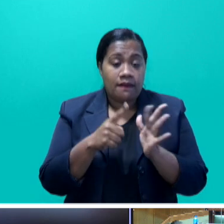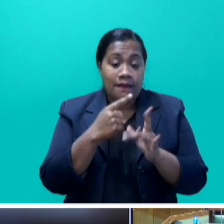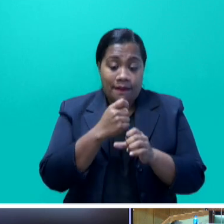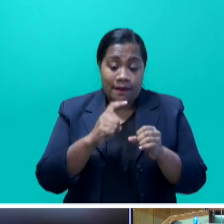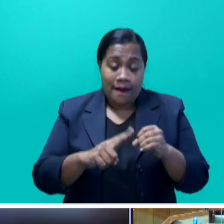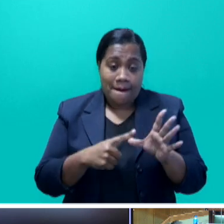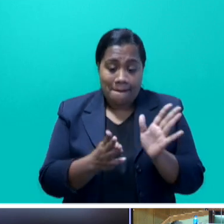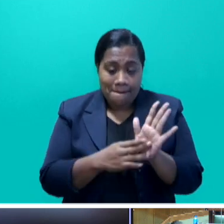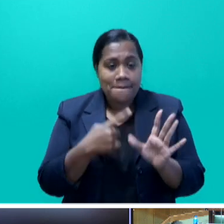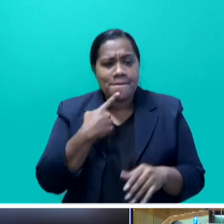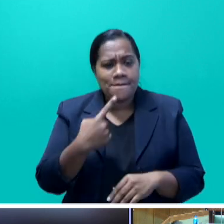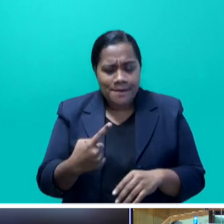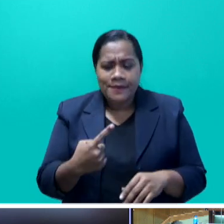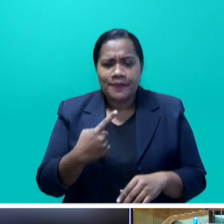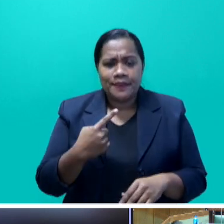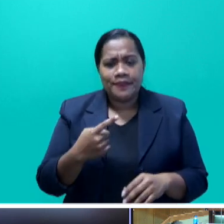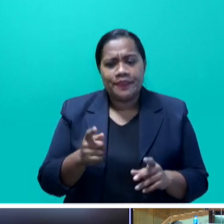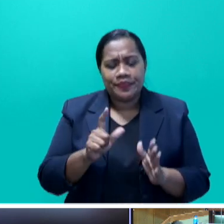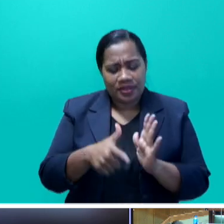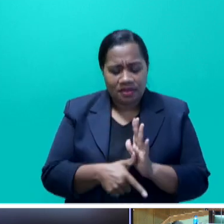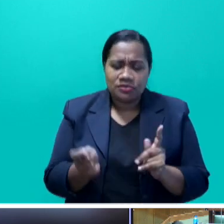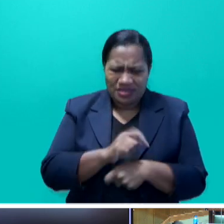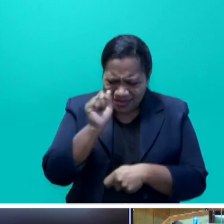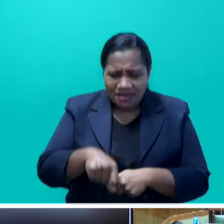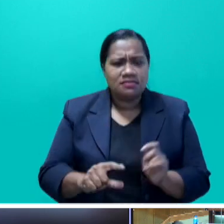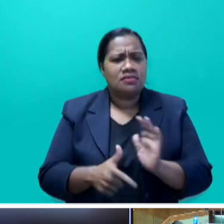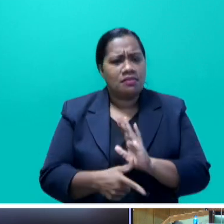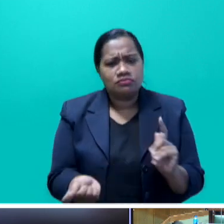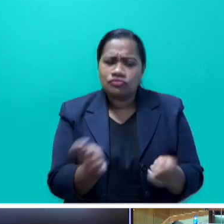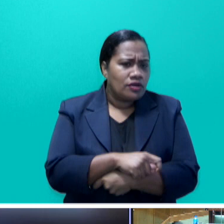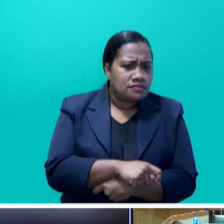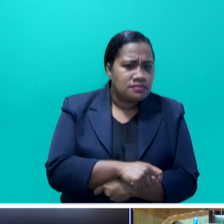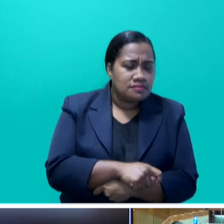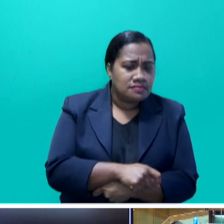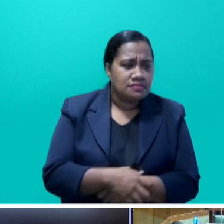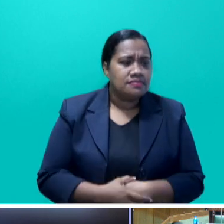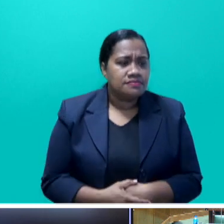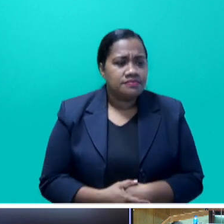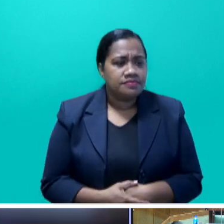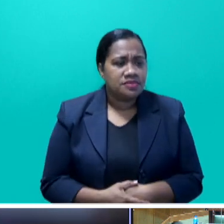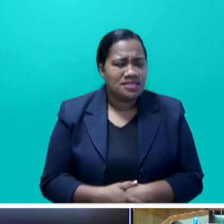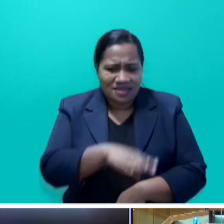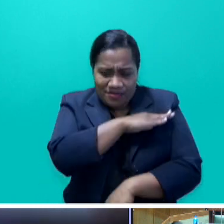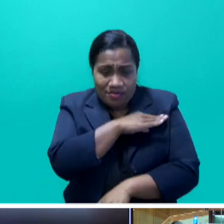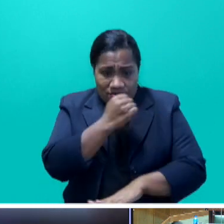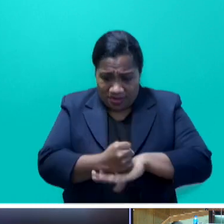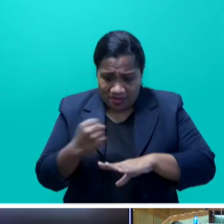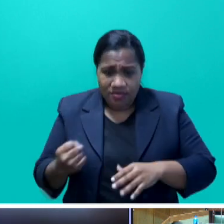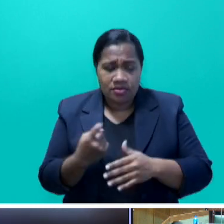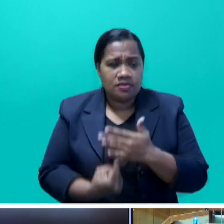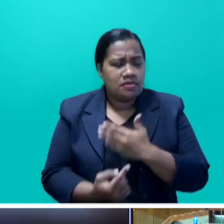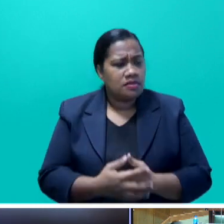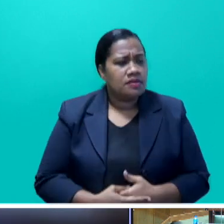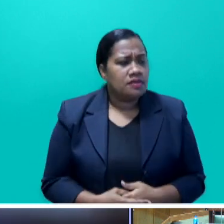substantially removed administrative rates that TLTB used to deduct from and lease monies.